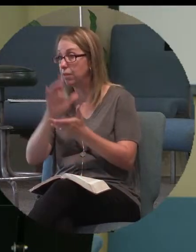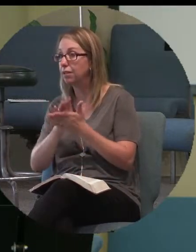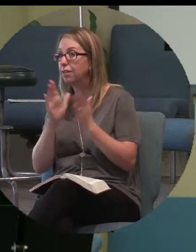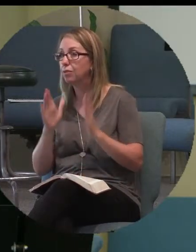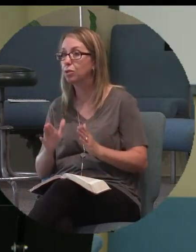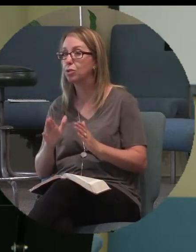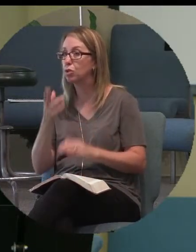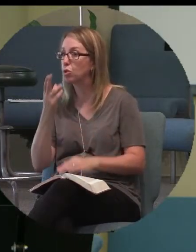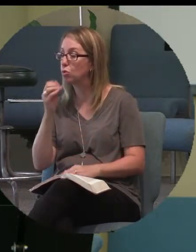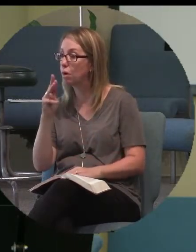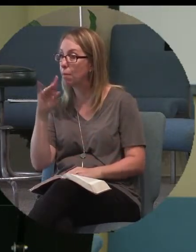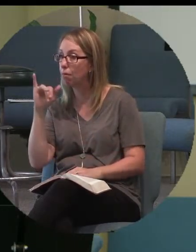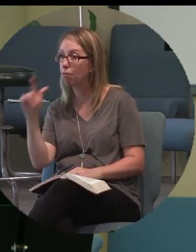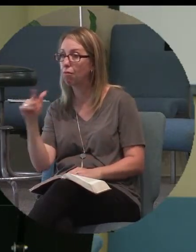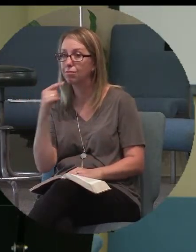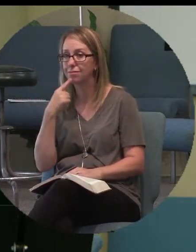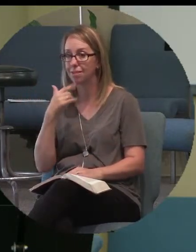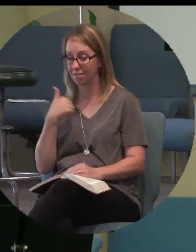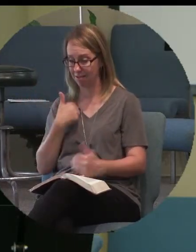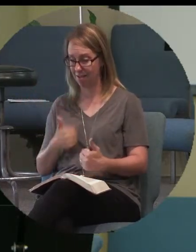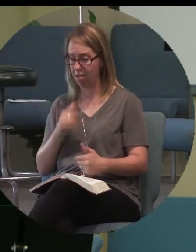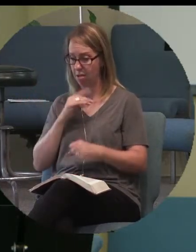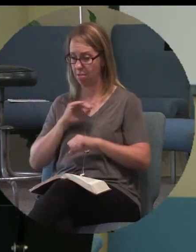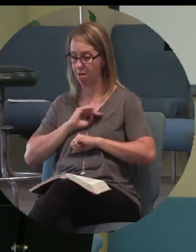criminals, and he says, I, I'm enough.